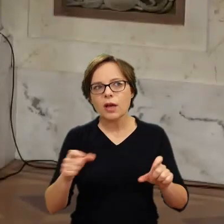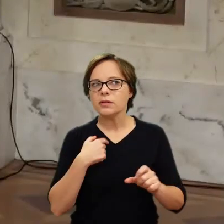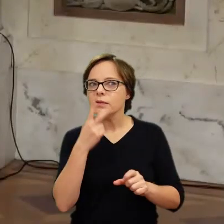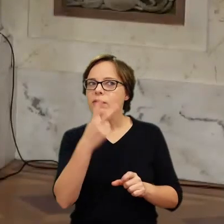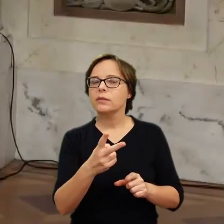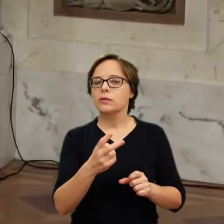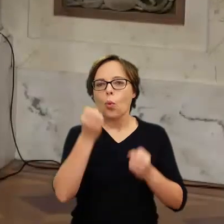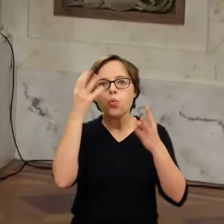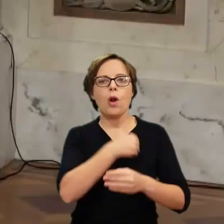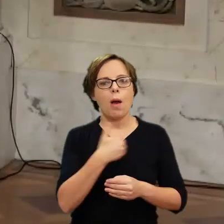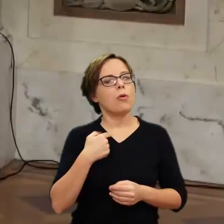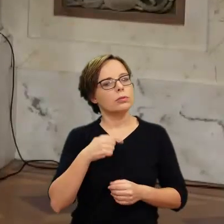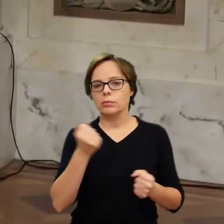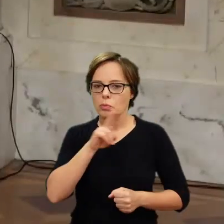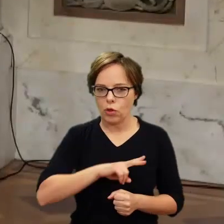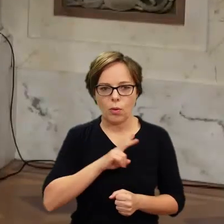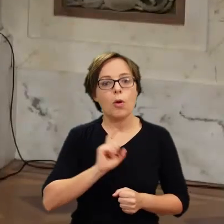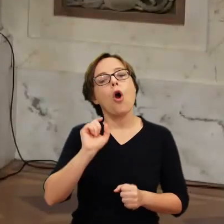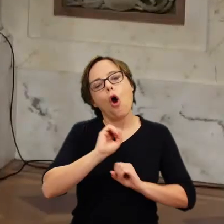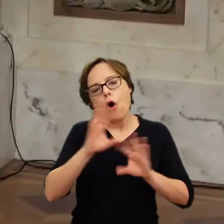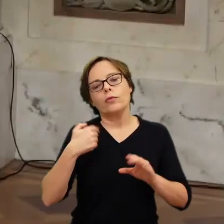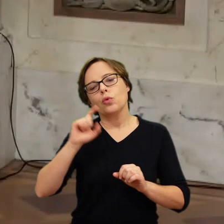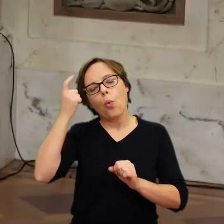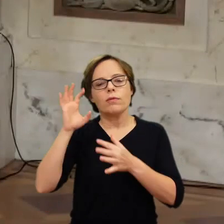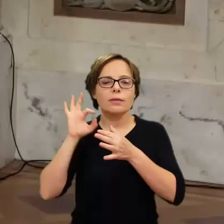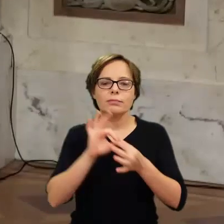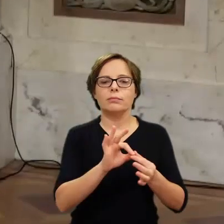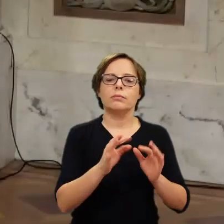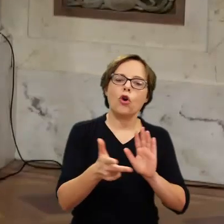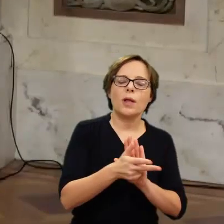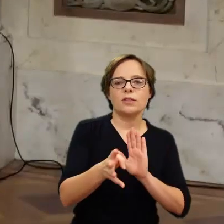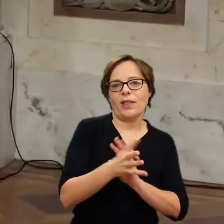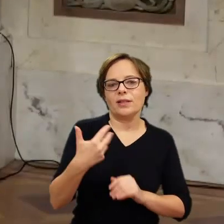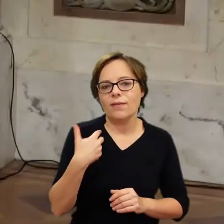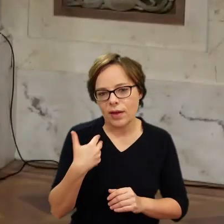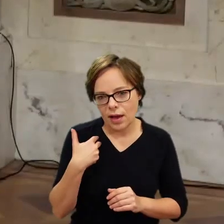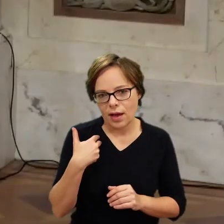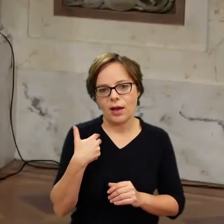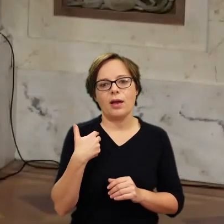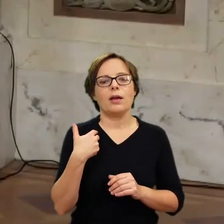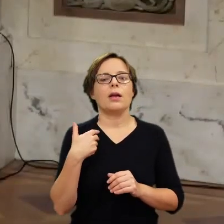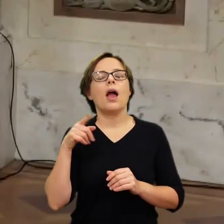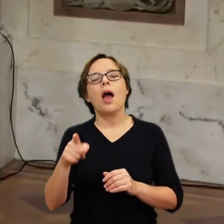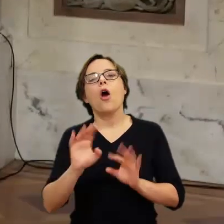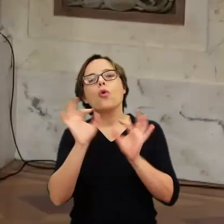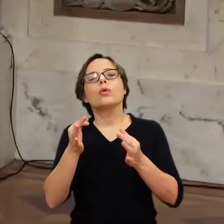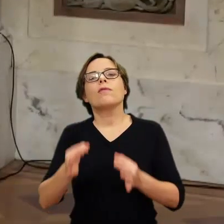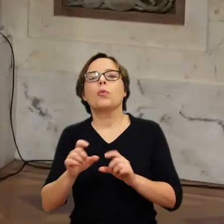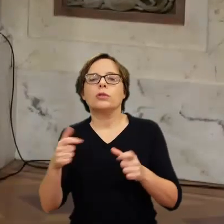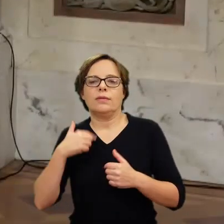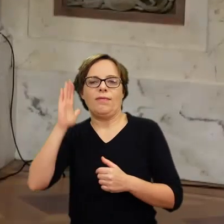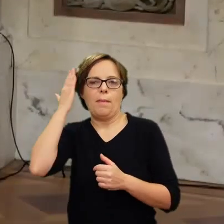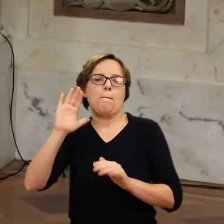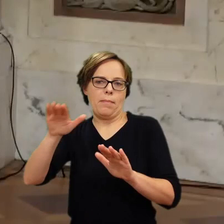culture. I mean, especially, of course, related to the 18th and 19th century. I mean, I'm, you know, more than contemporary. I know much less about